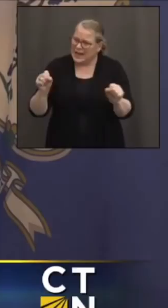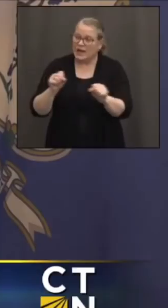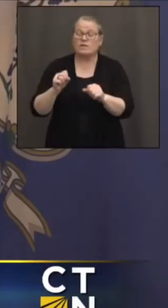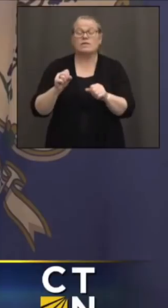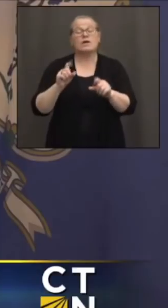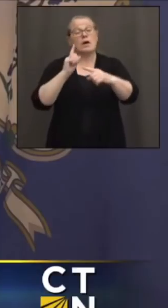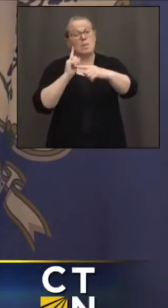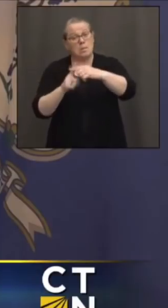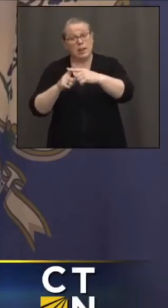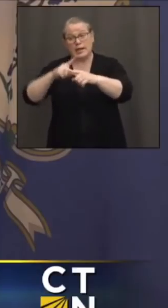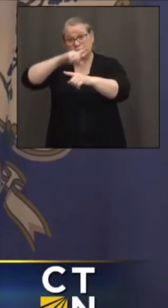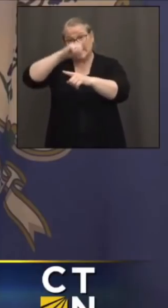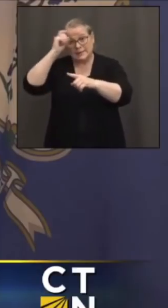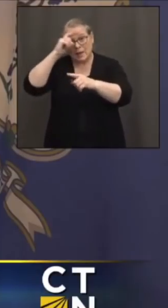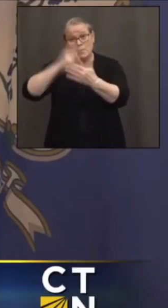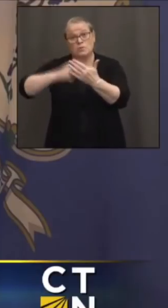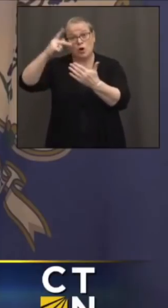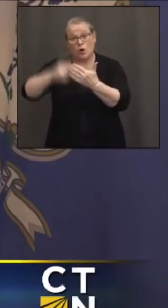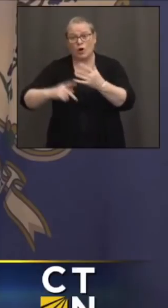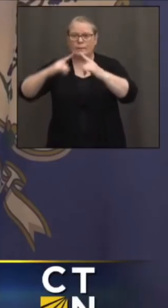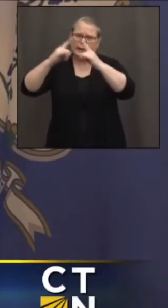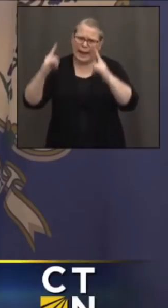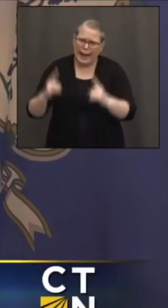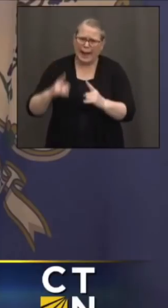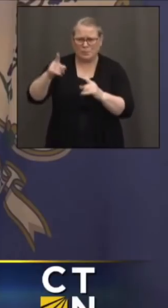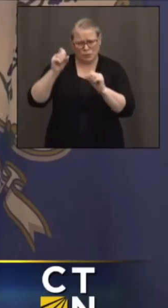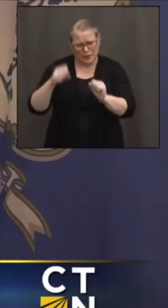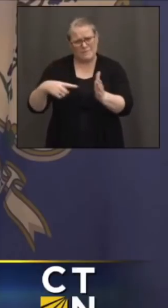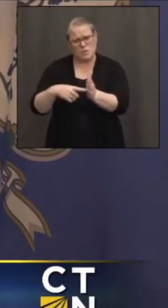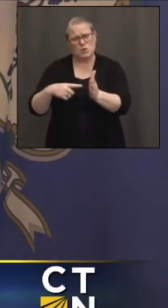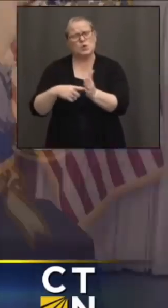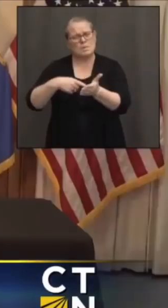have this summer, starting with a summer camp that I know you'll be able to afford.